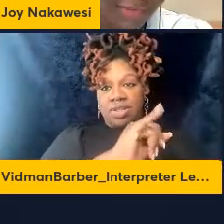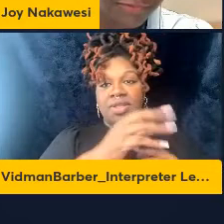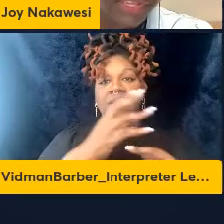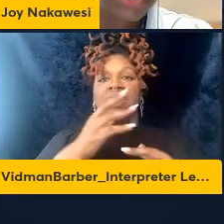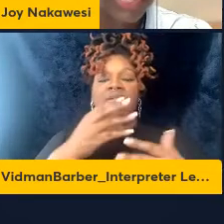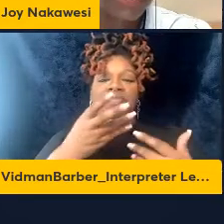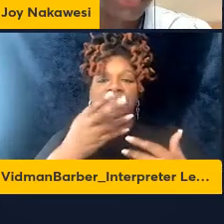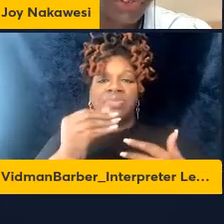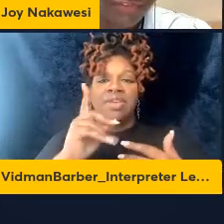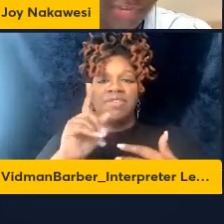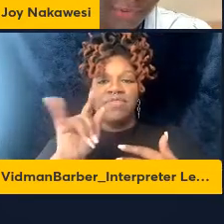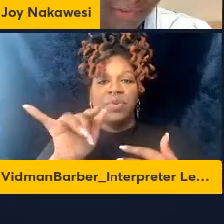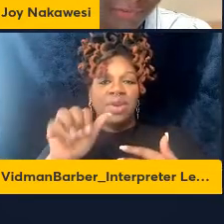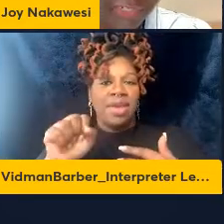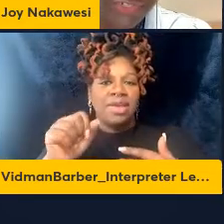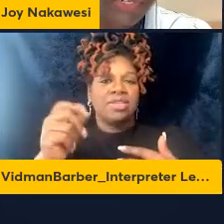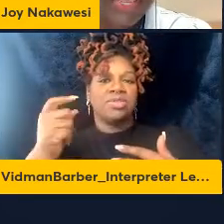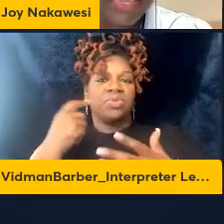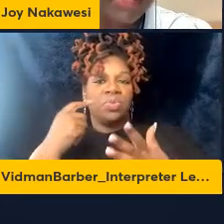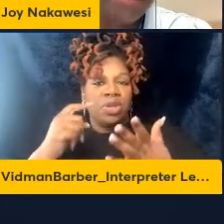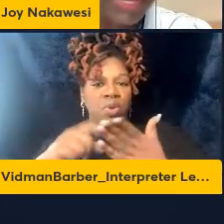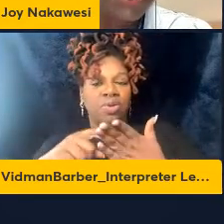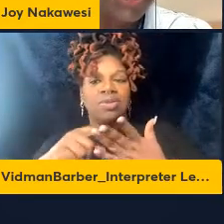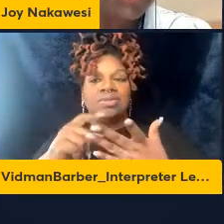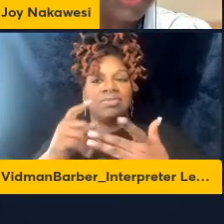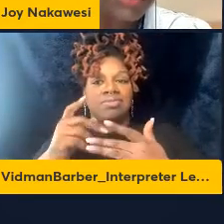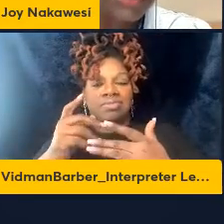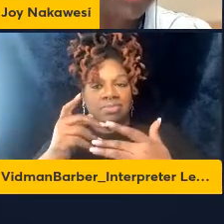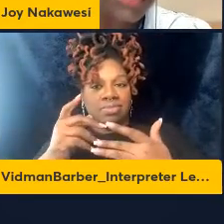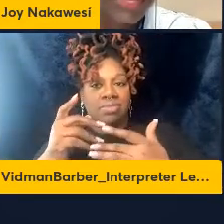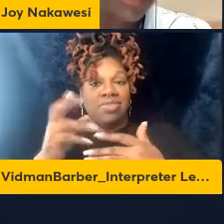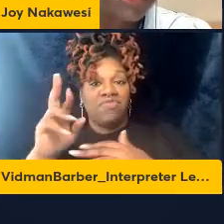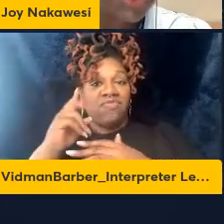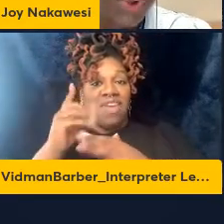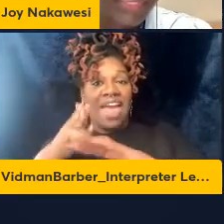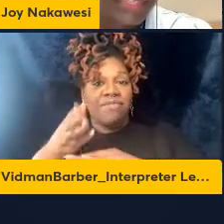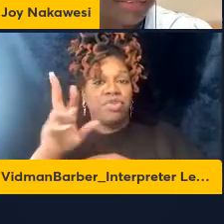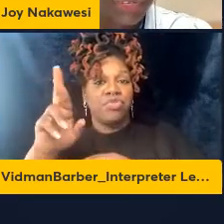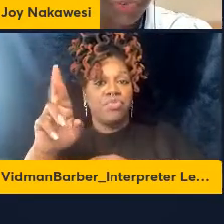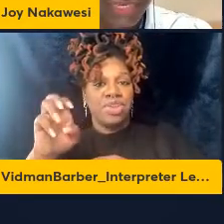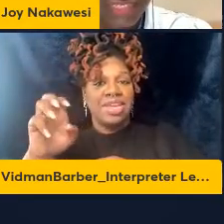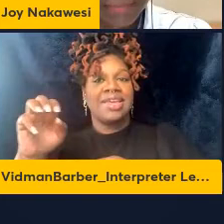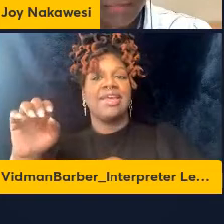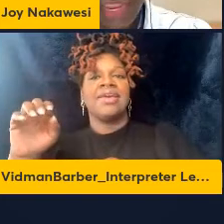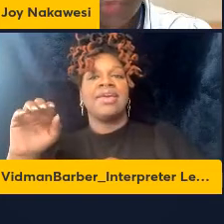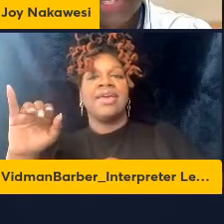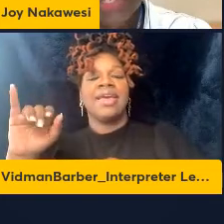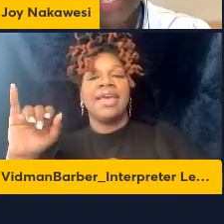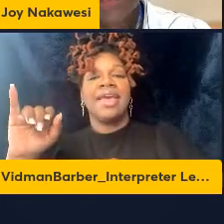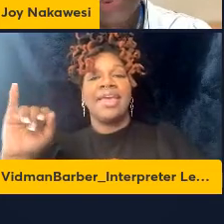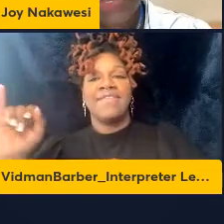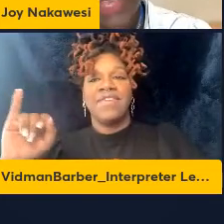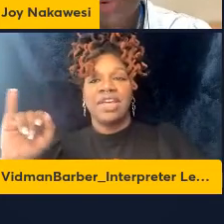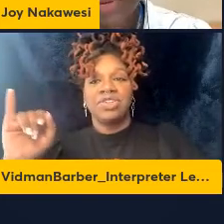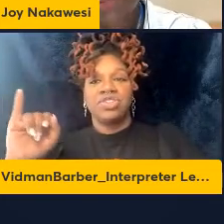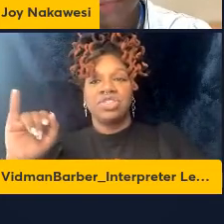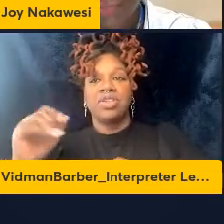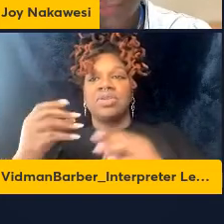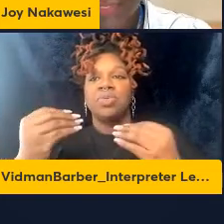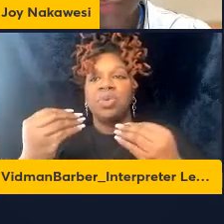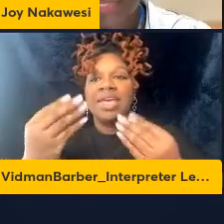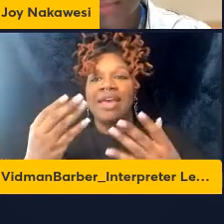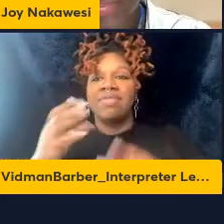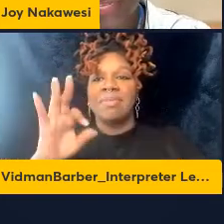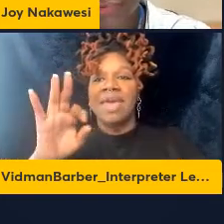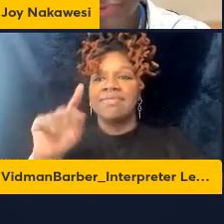with a secondary infection and also after reinfection the mice were treated with a FTY720 which is a sphingosine 1